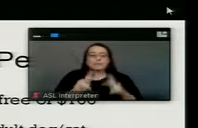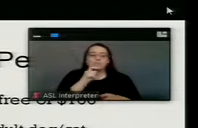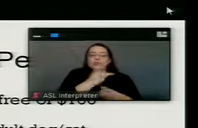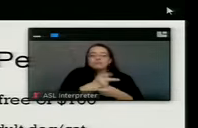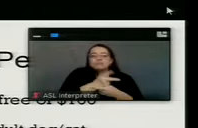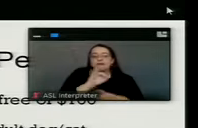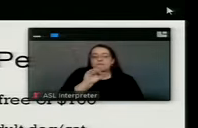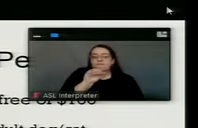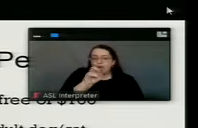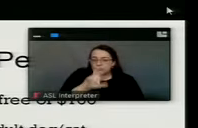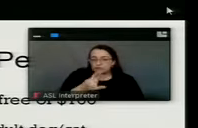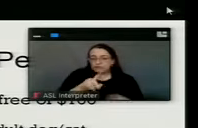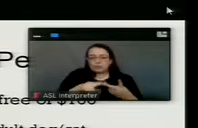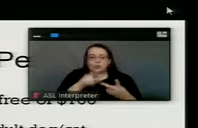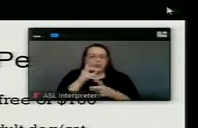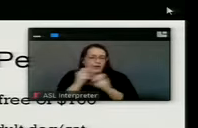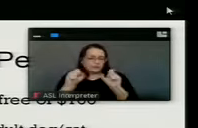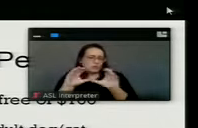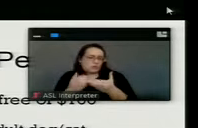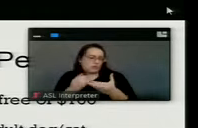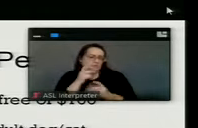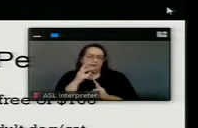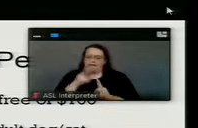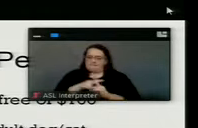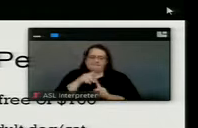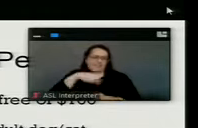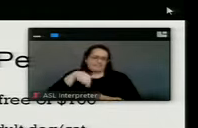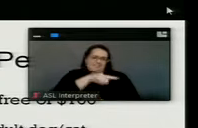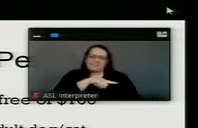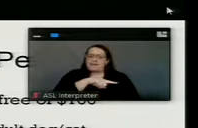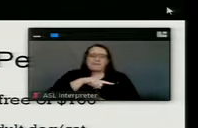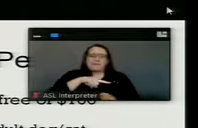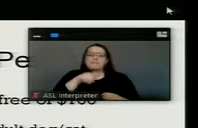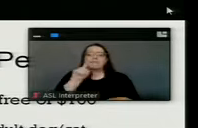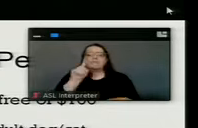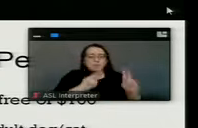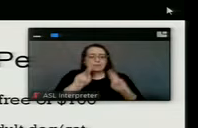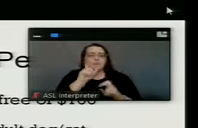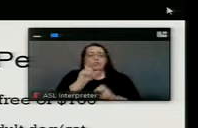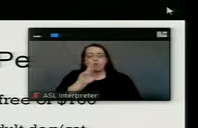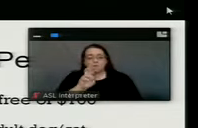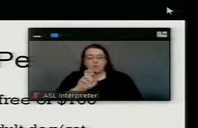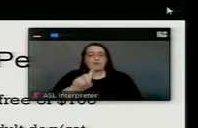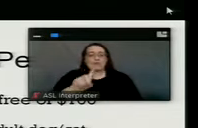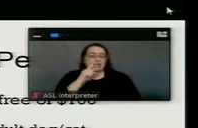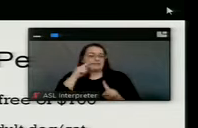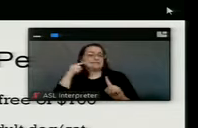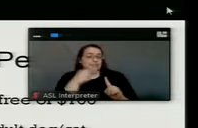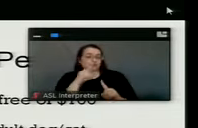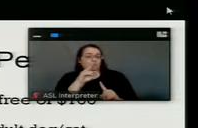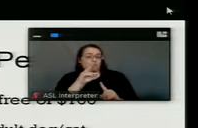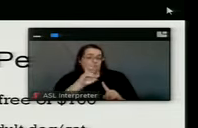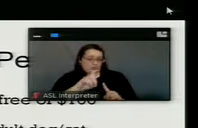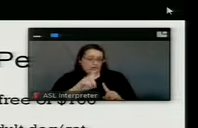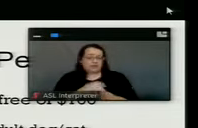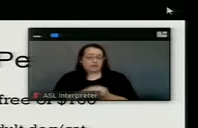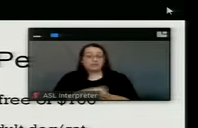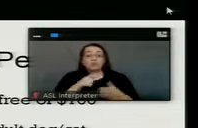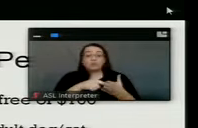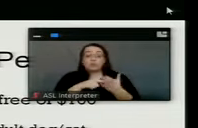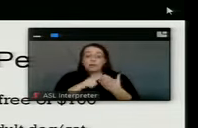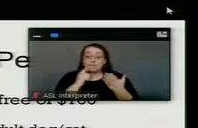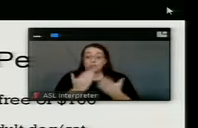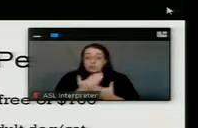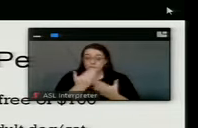animals or our partners in that way. This doesn't affect them. Um, so with that, the requirements for this new